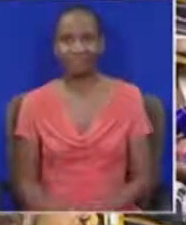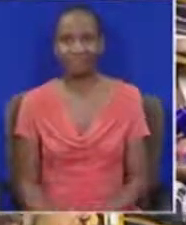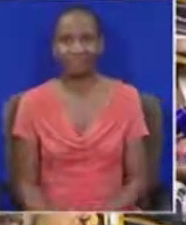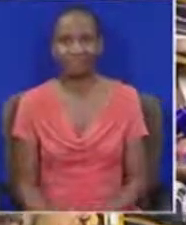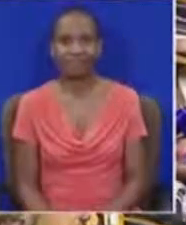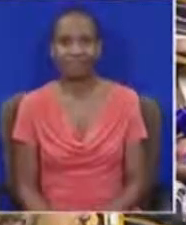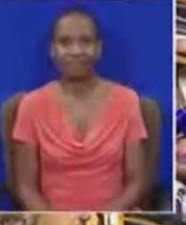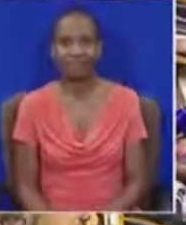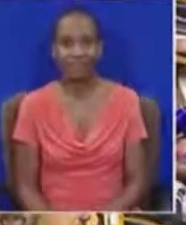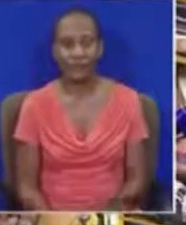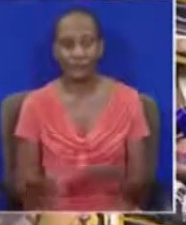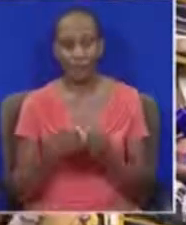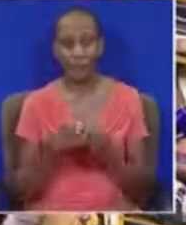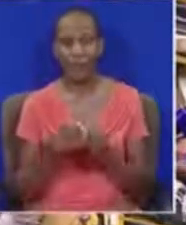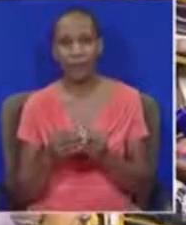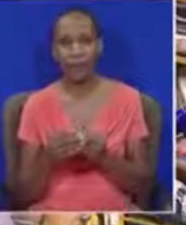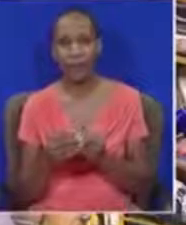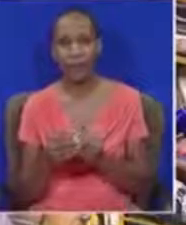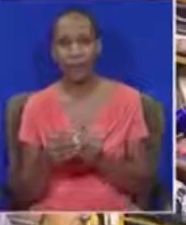Mr. behalf of